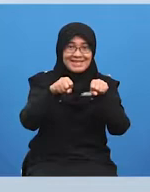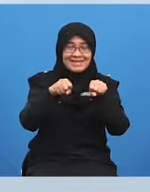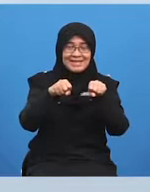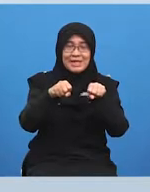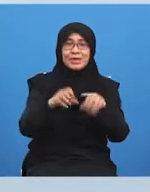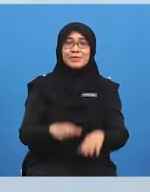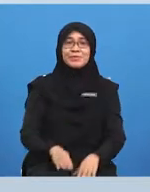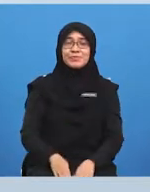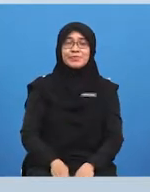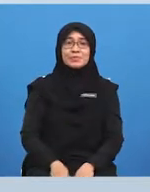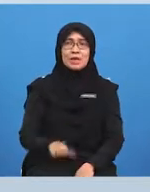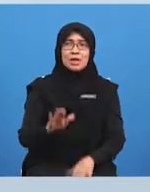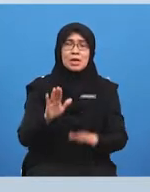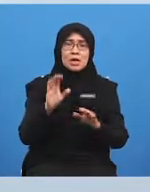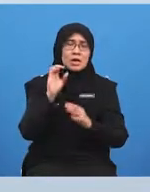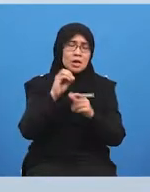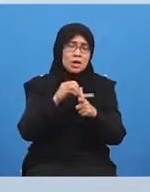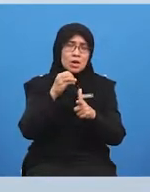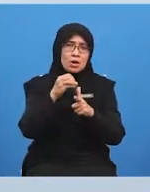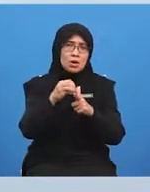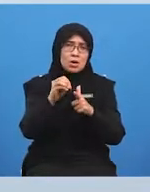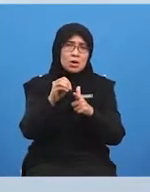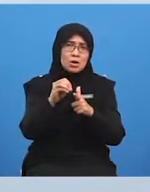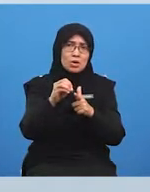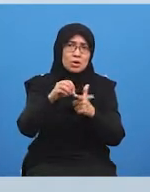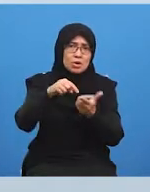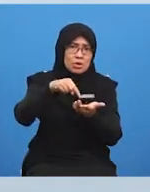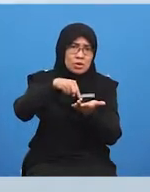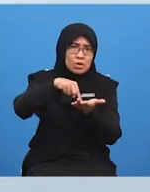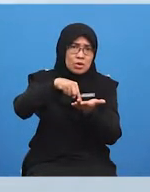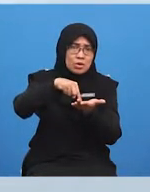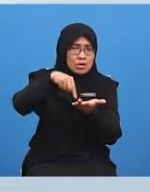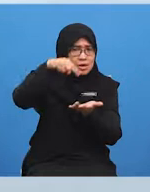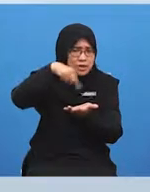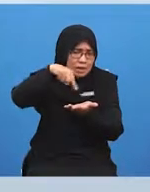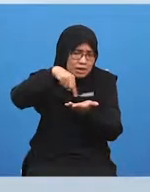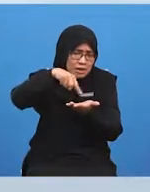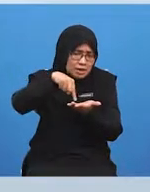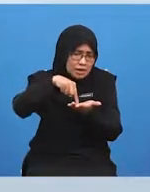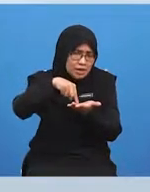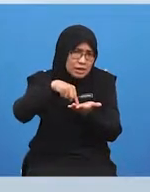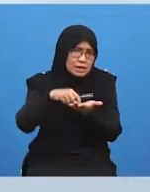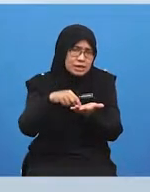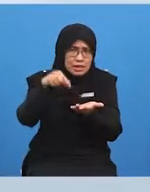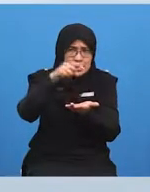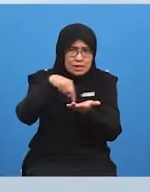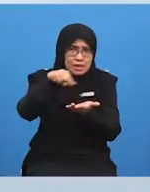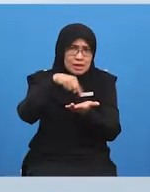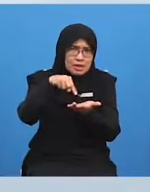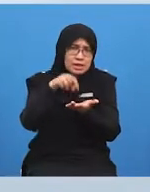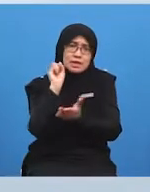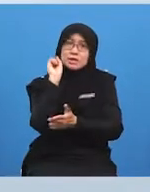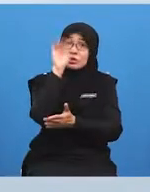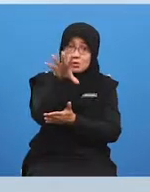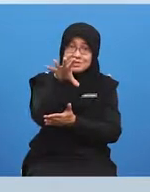can curl up in a little and toss it in yeah yeah ingenious yolo you got it